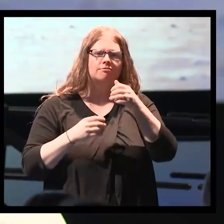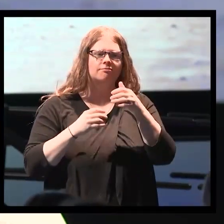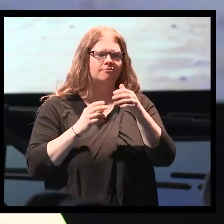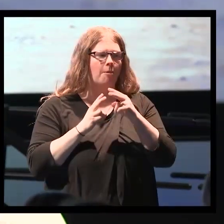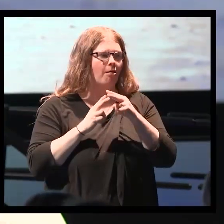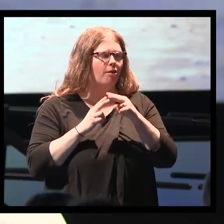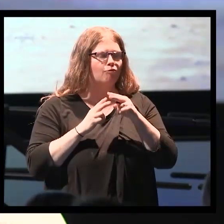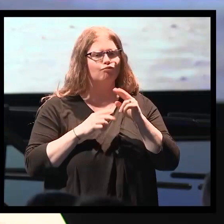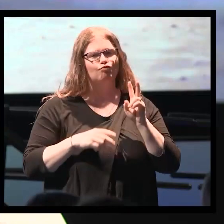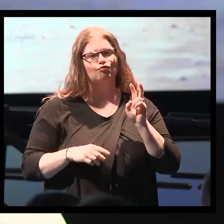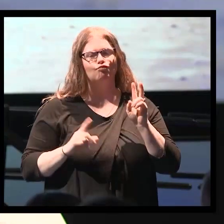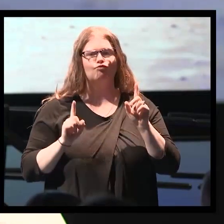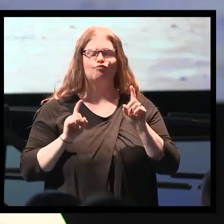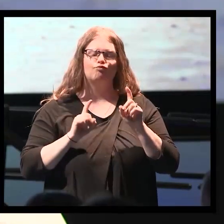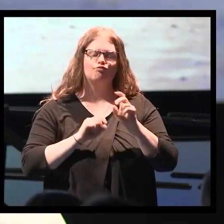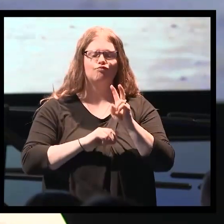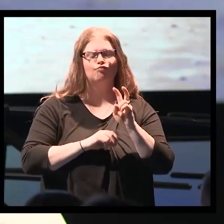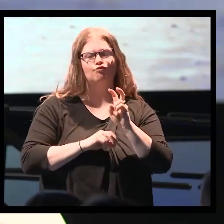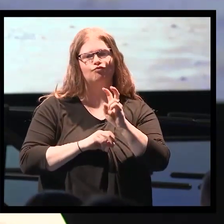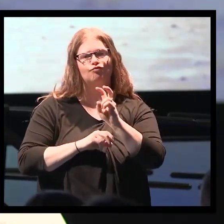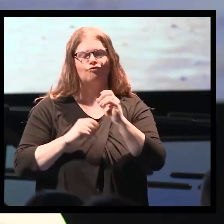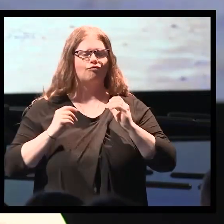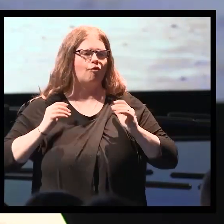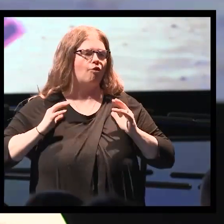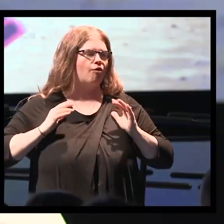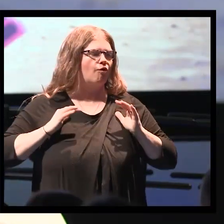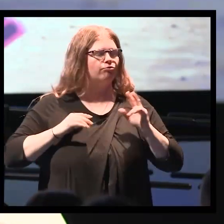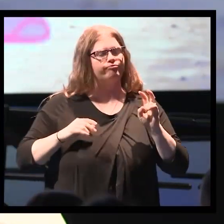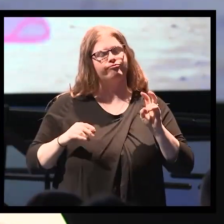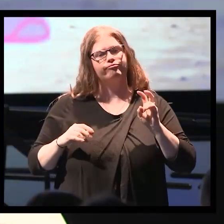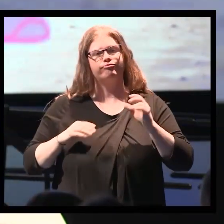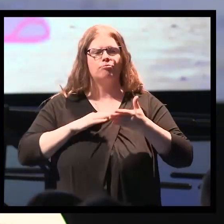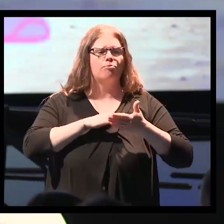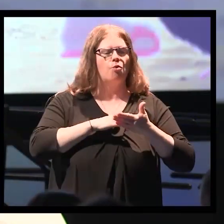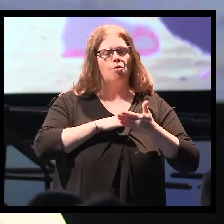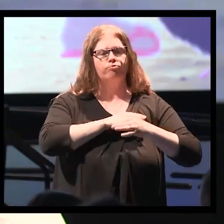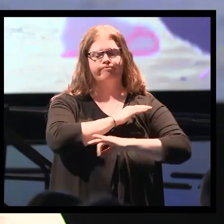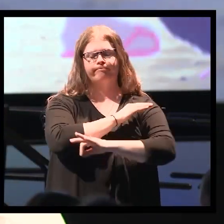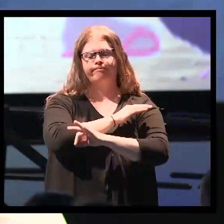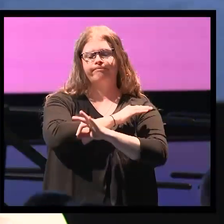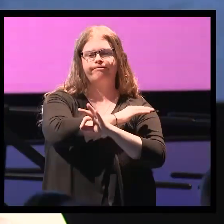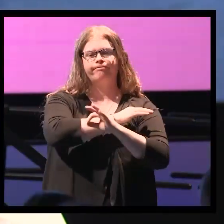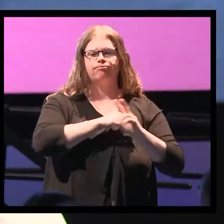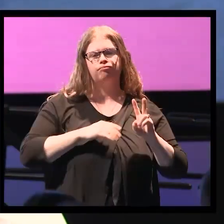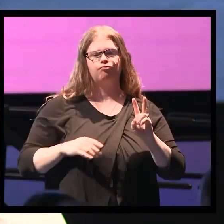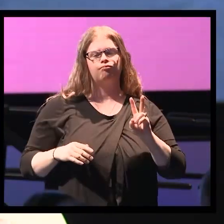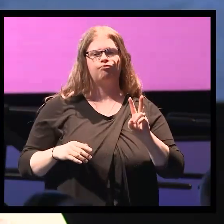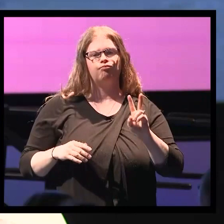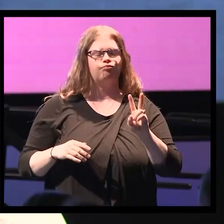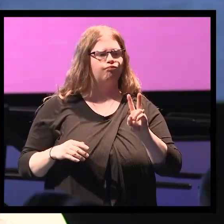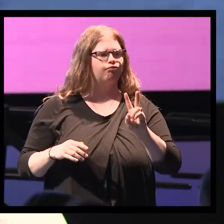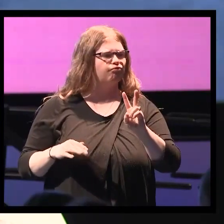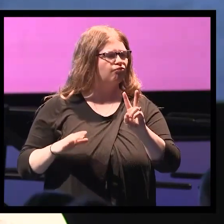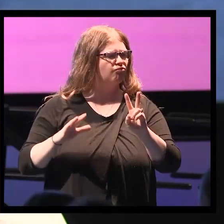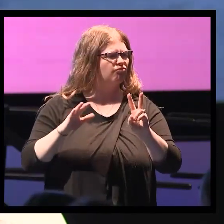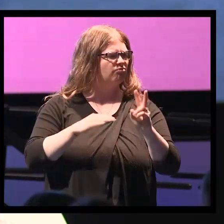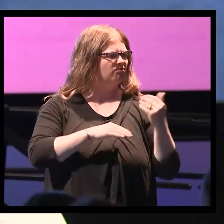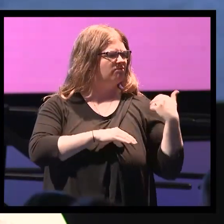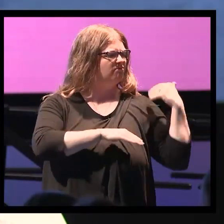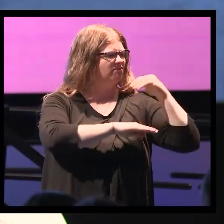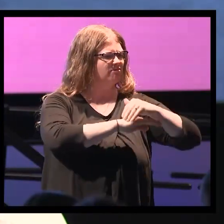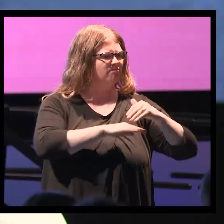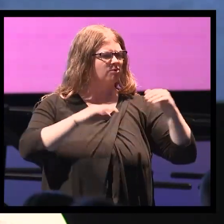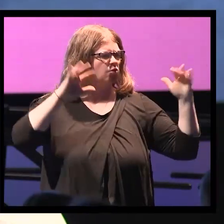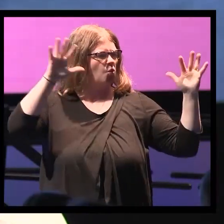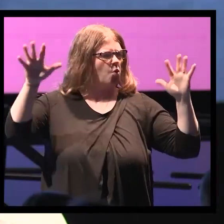walk down a beach in the tropics while on holidays very early one morning. There had been a storm the night before